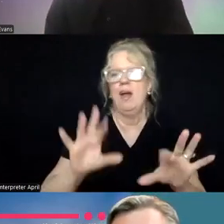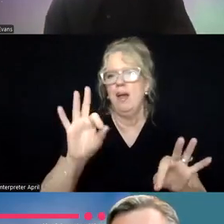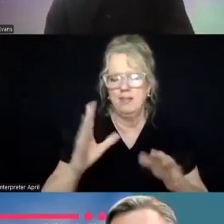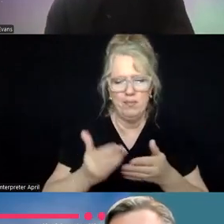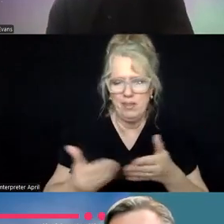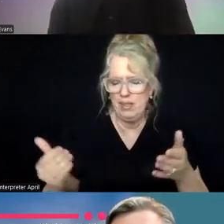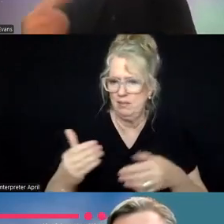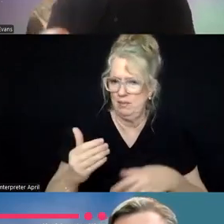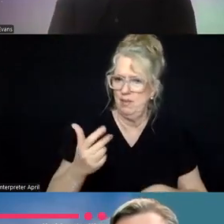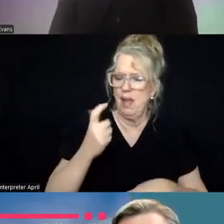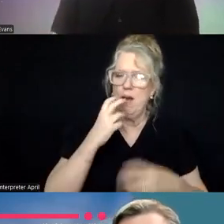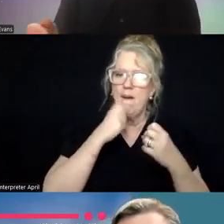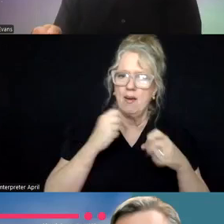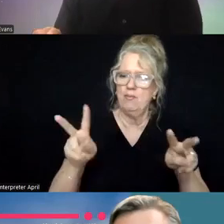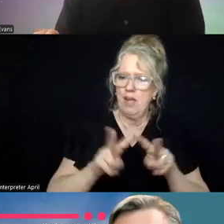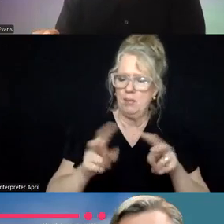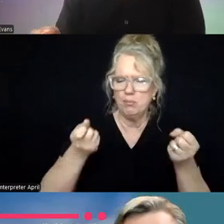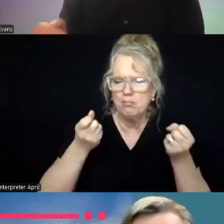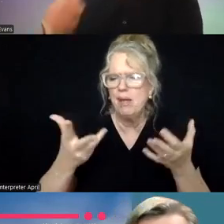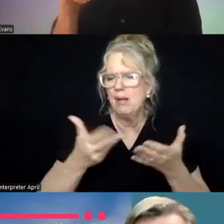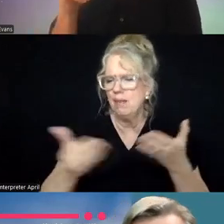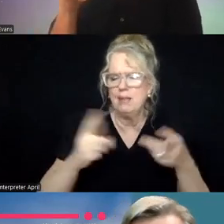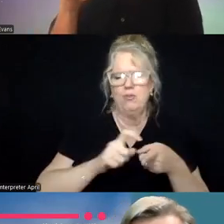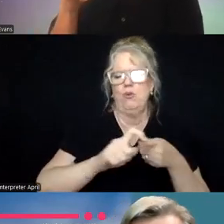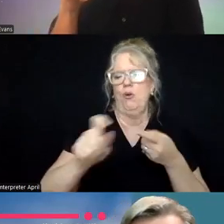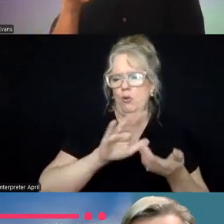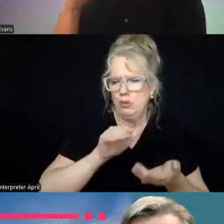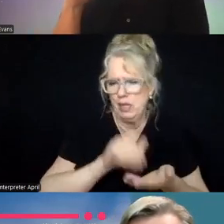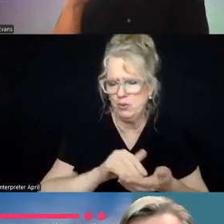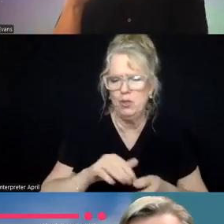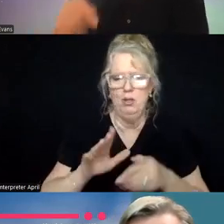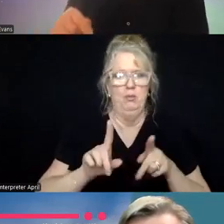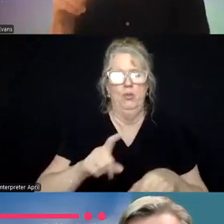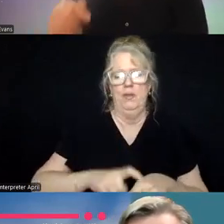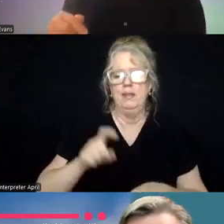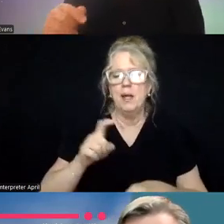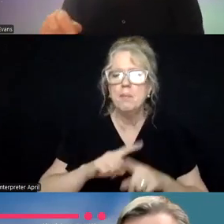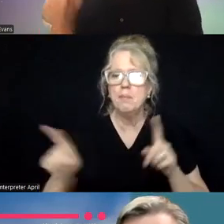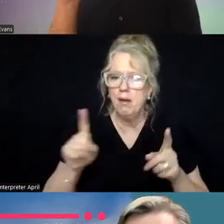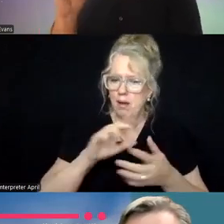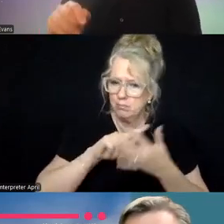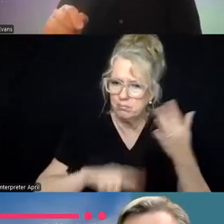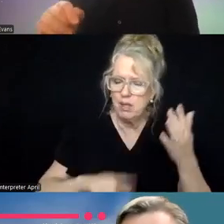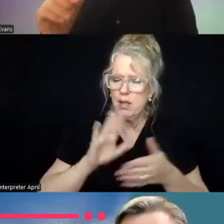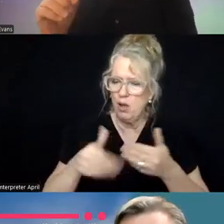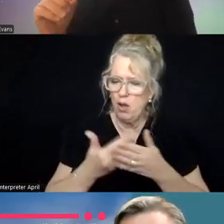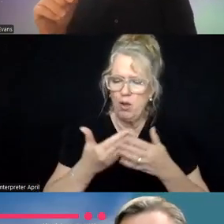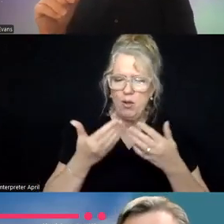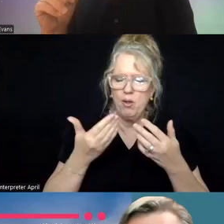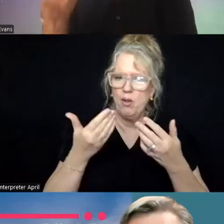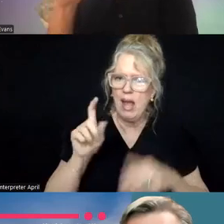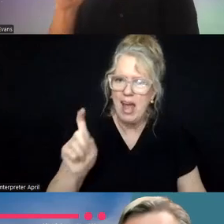valuable. Uh, we do a lot of things in the call center context, um, during that time, but they all have to be immediately